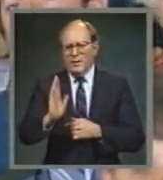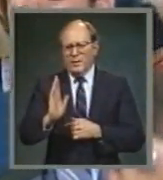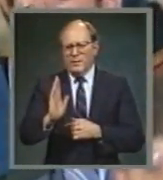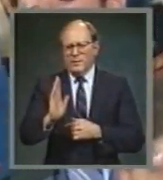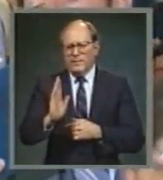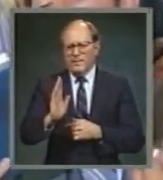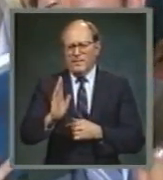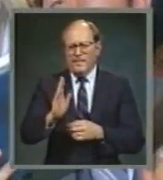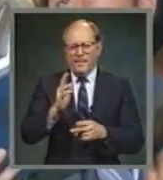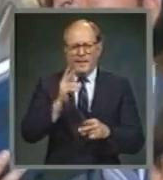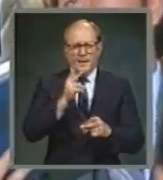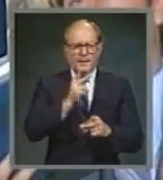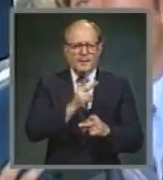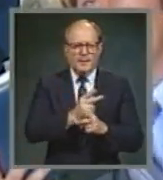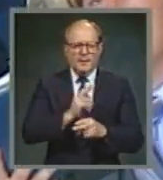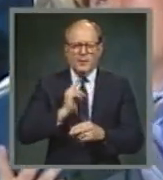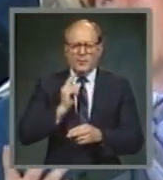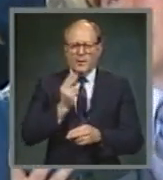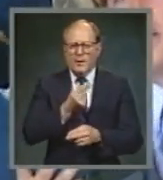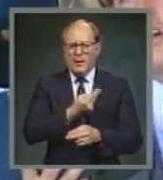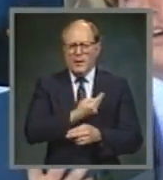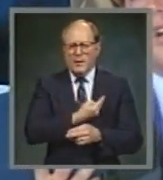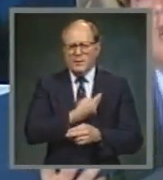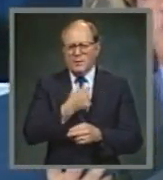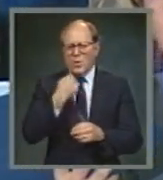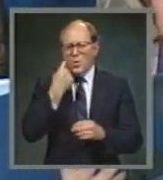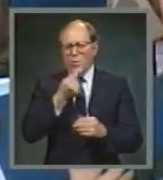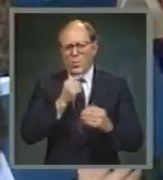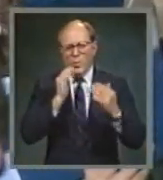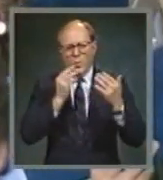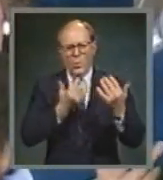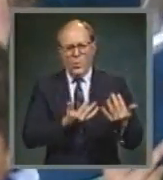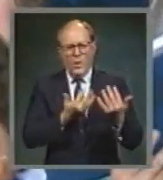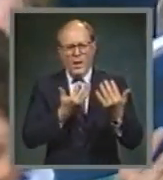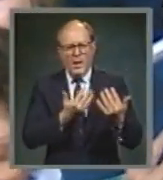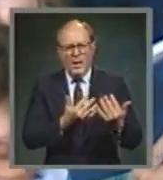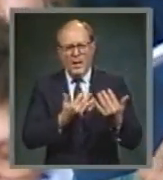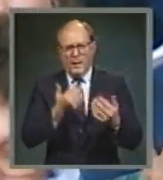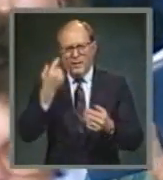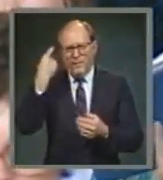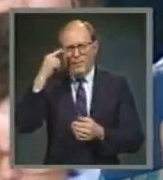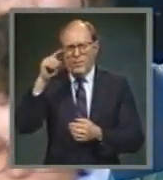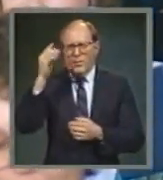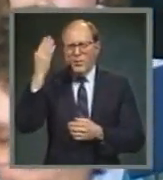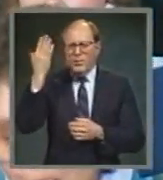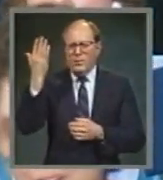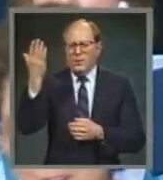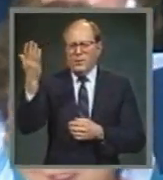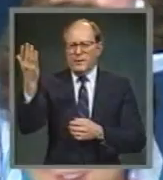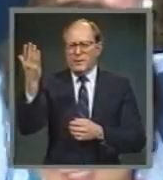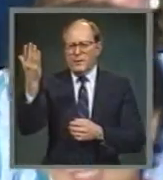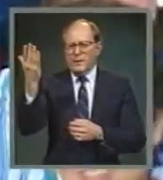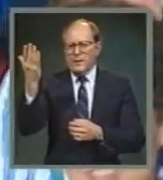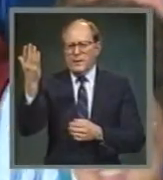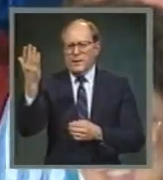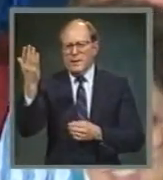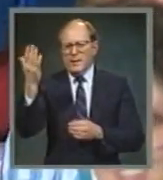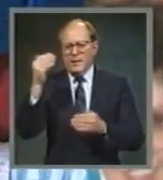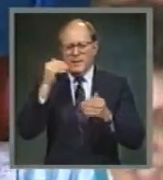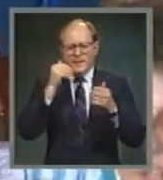O Jesus, us to wait before